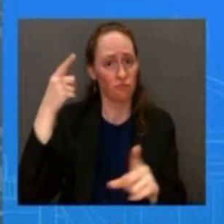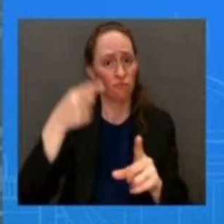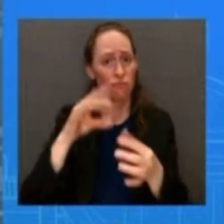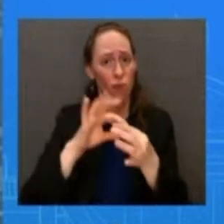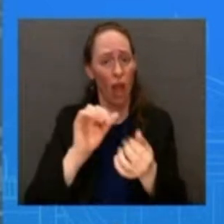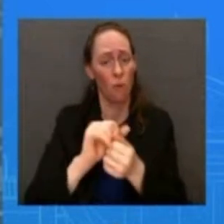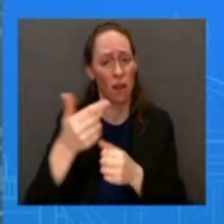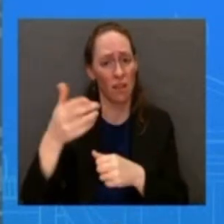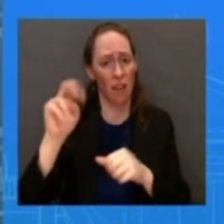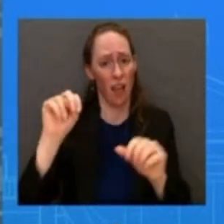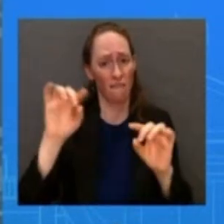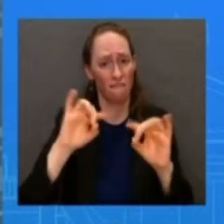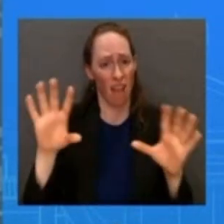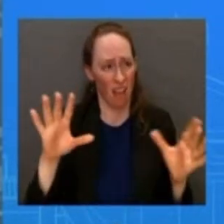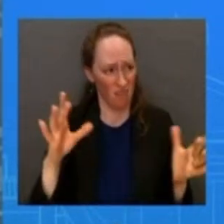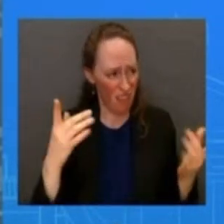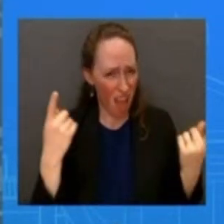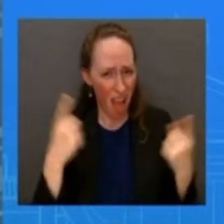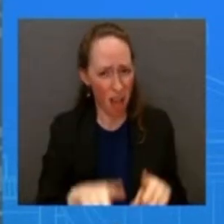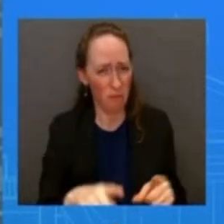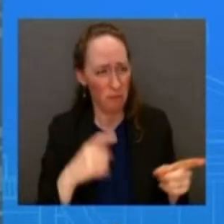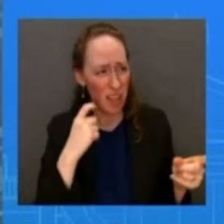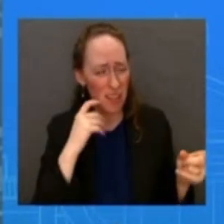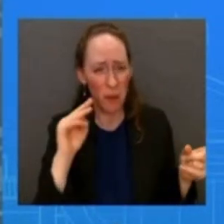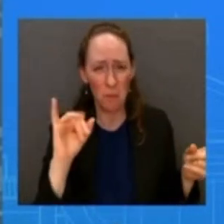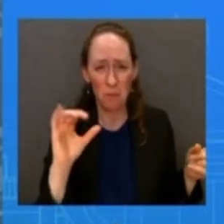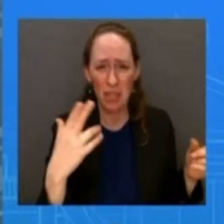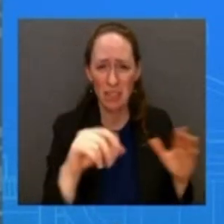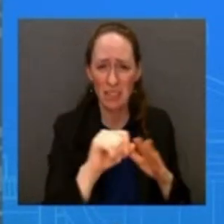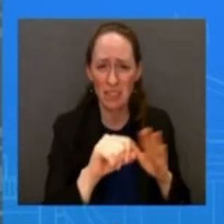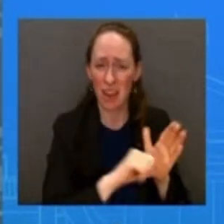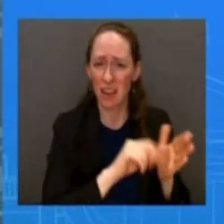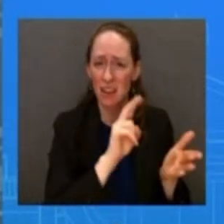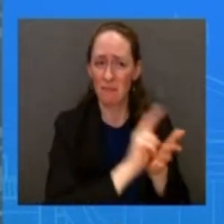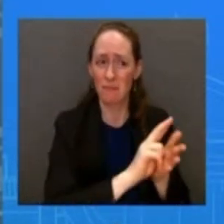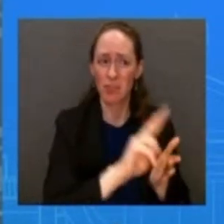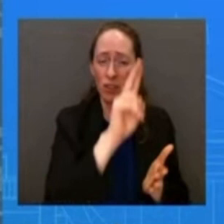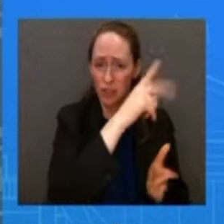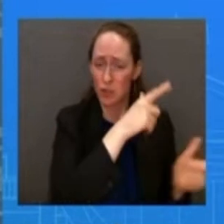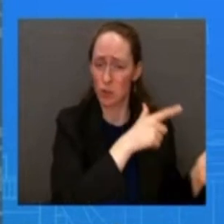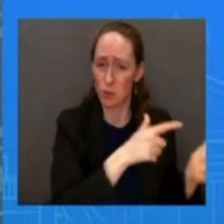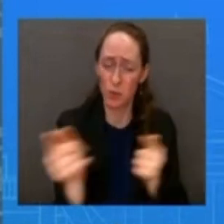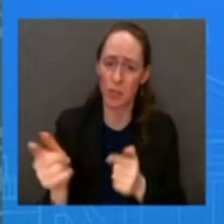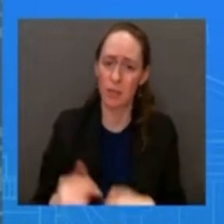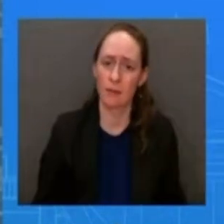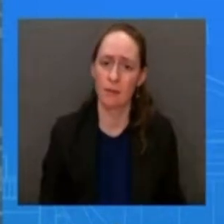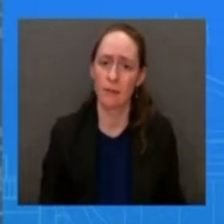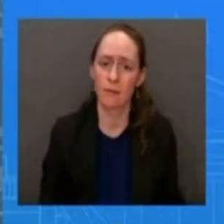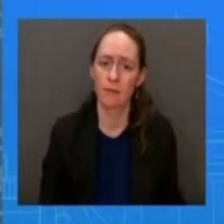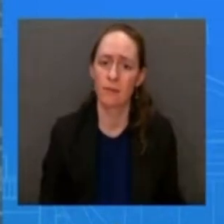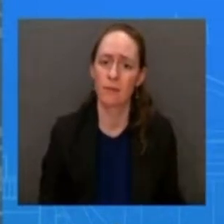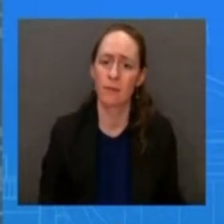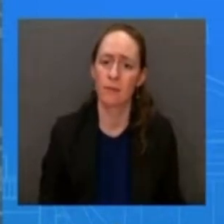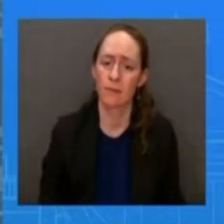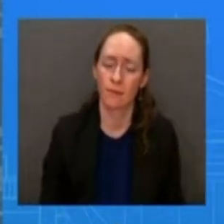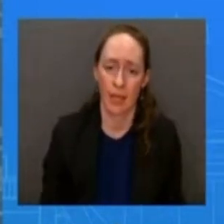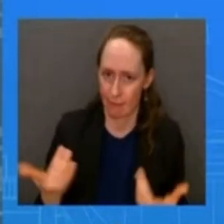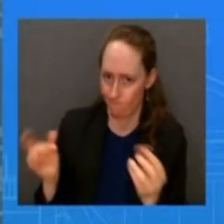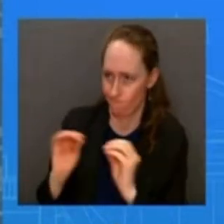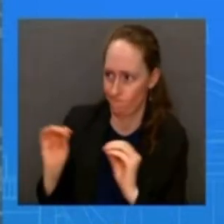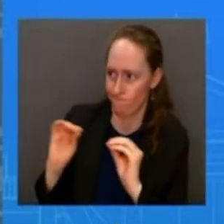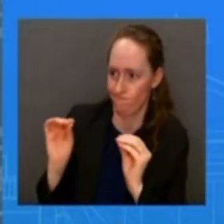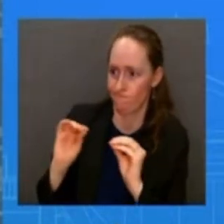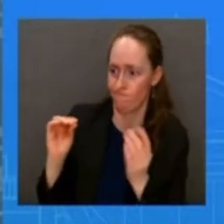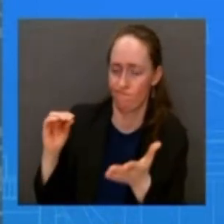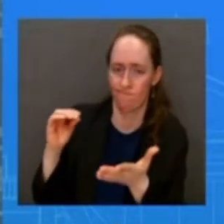you know i would go back to what i said earlier i don't have anything to read out on uh or to to speak